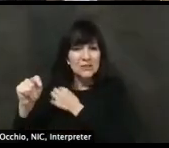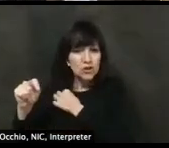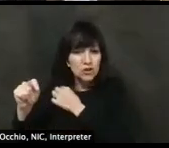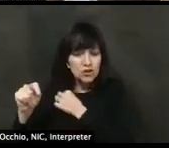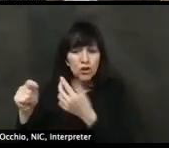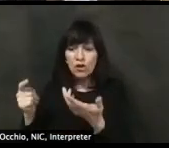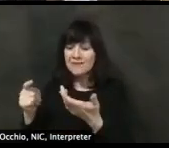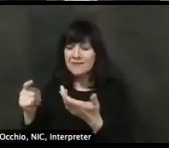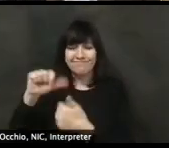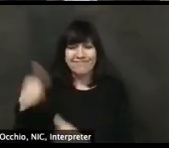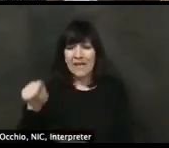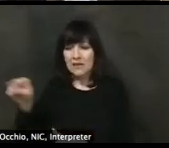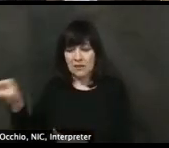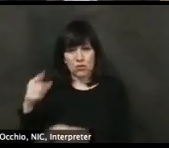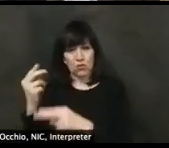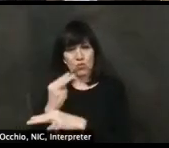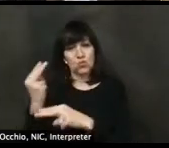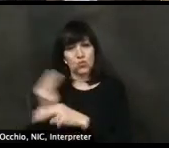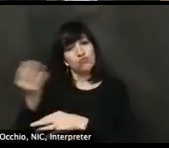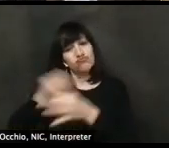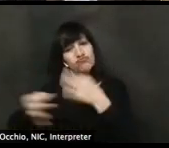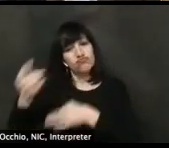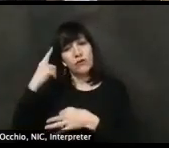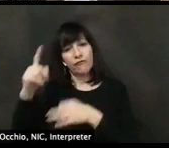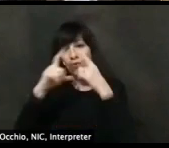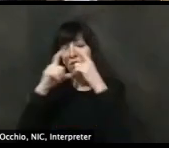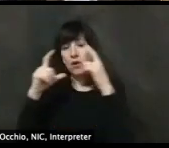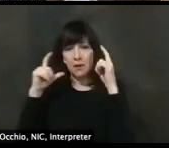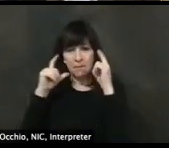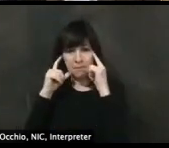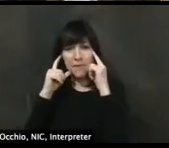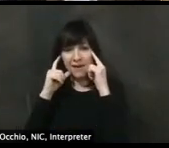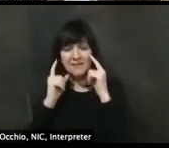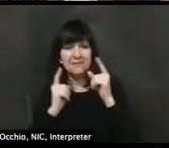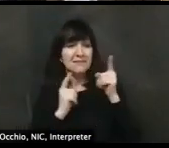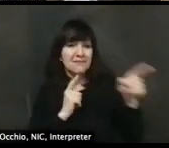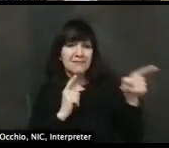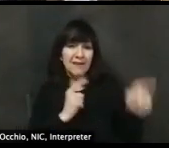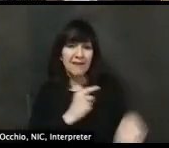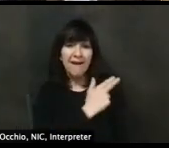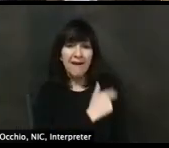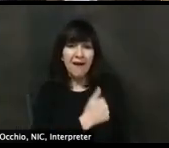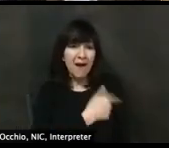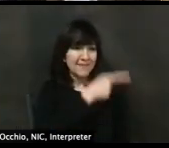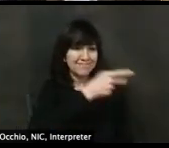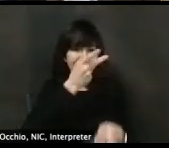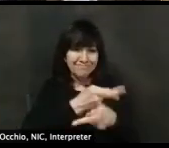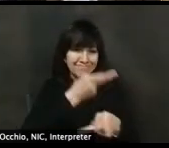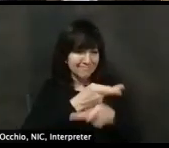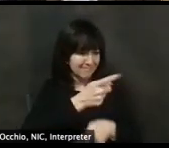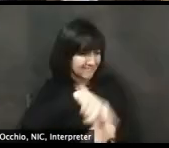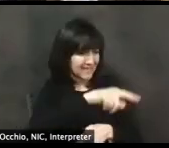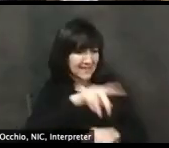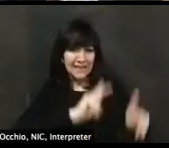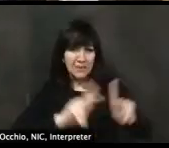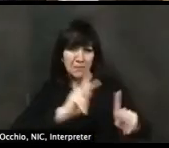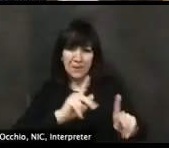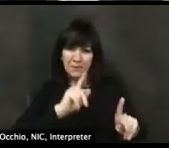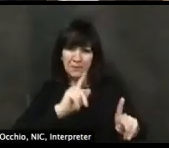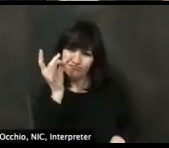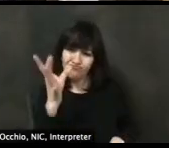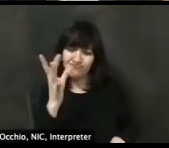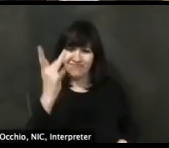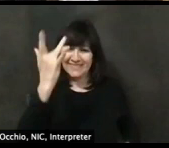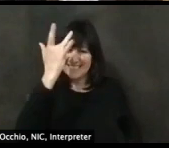please know all of those measures are important, but the most important thing again, to reiterate what Dr. Rattay indicated is that social